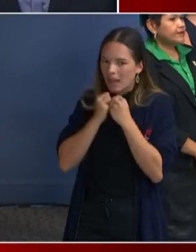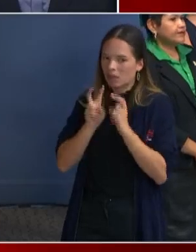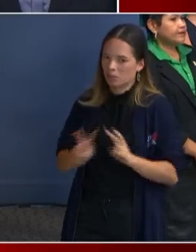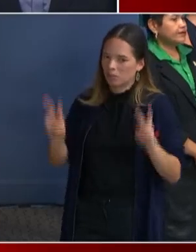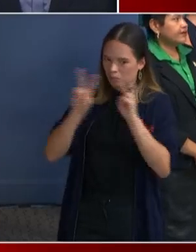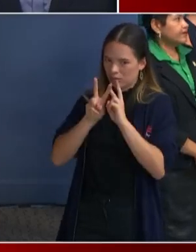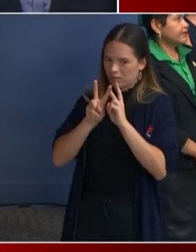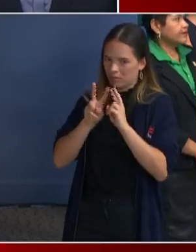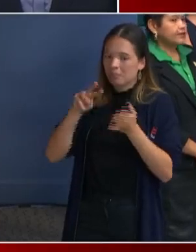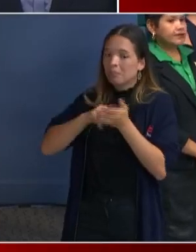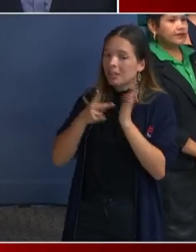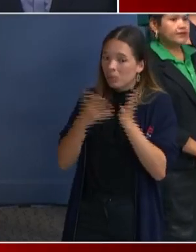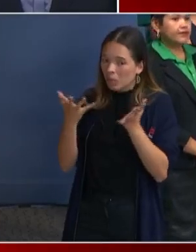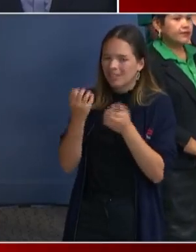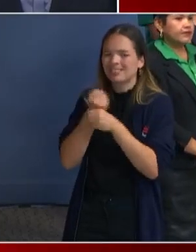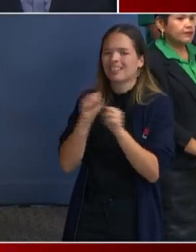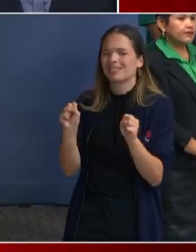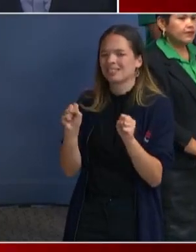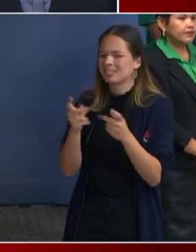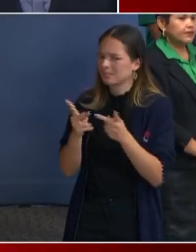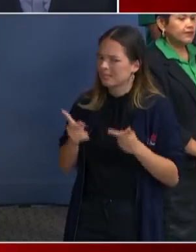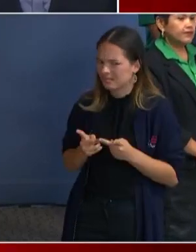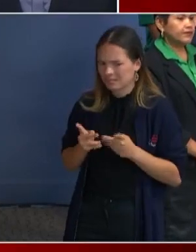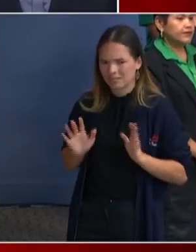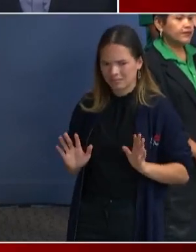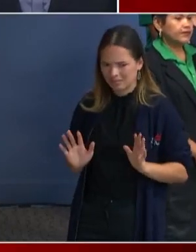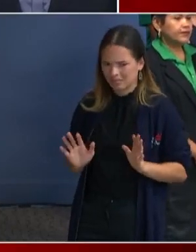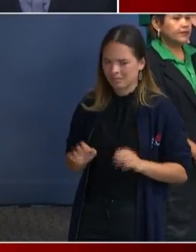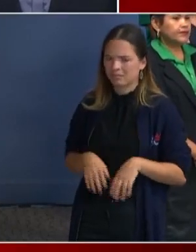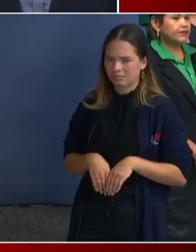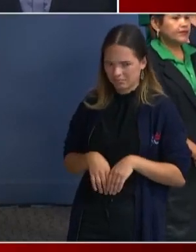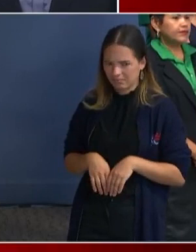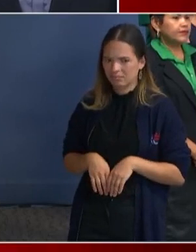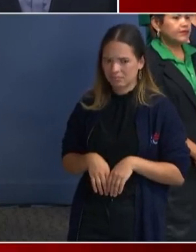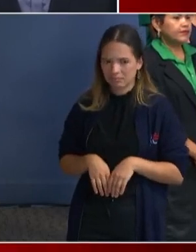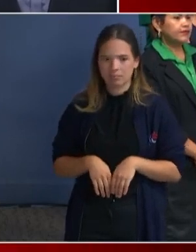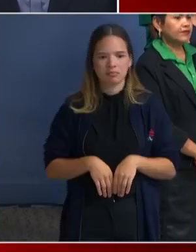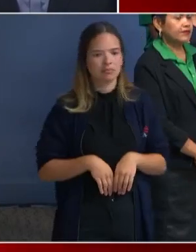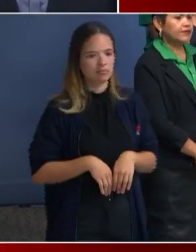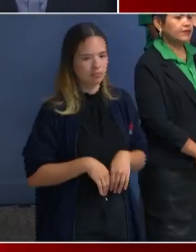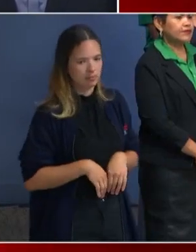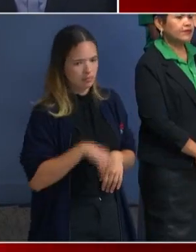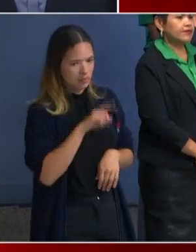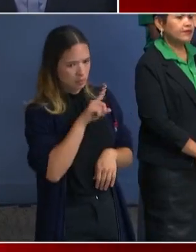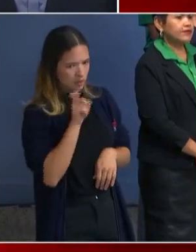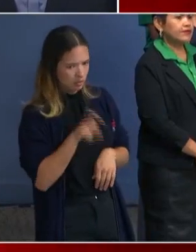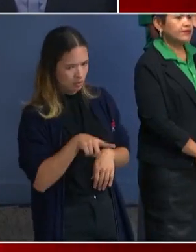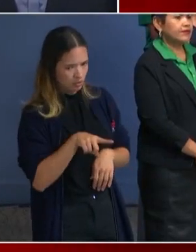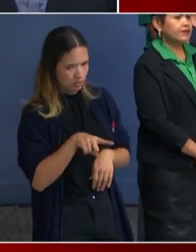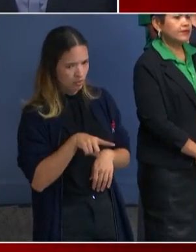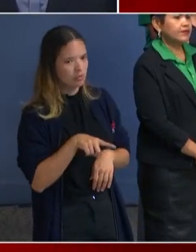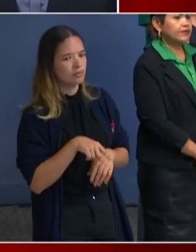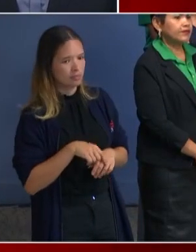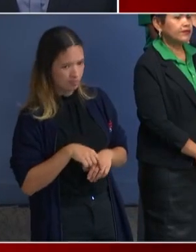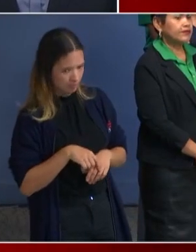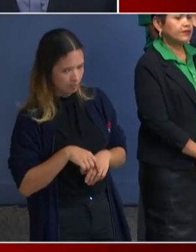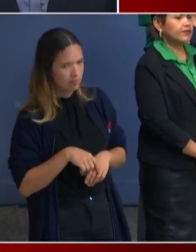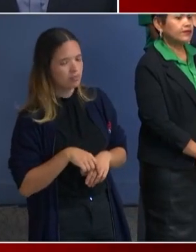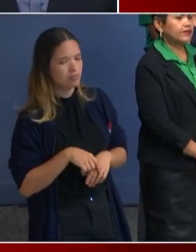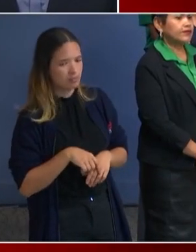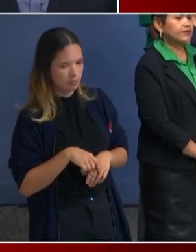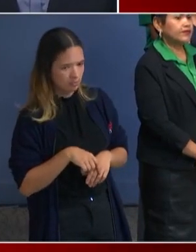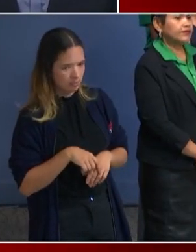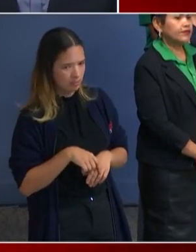And, okay, I'll go for another round. Let's start with Stephanie. two questions, if may. Um, you had mentioned the history